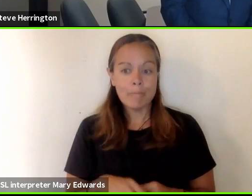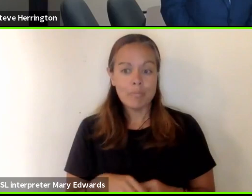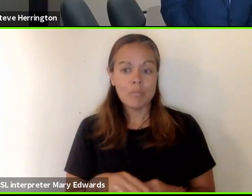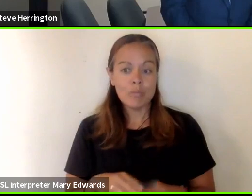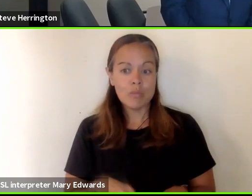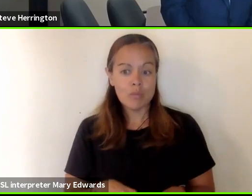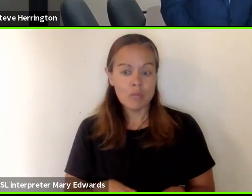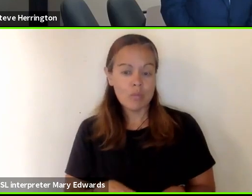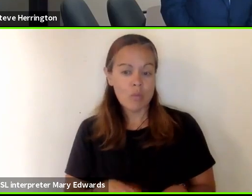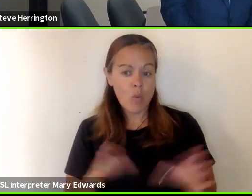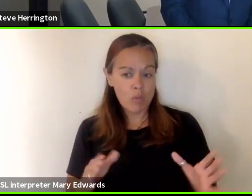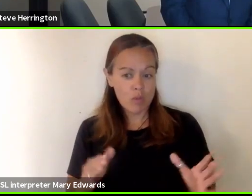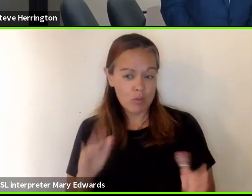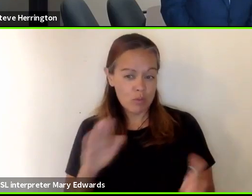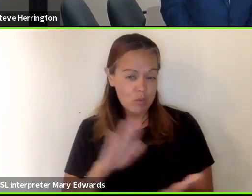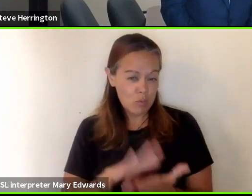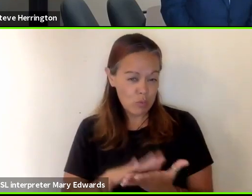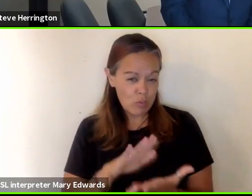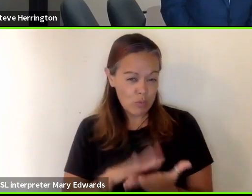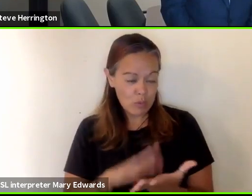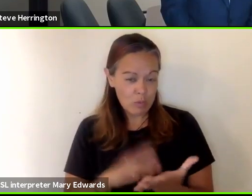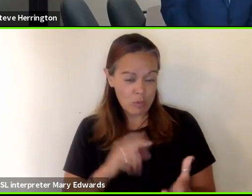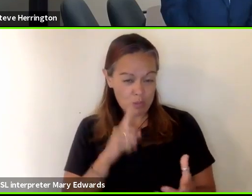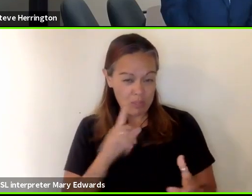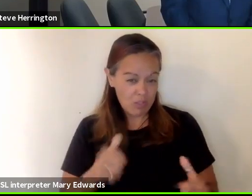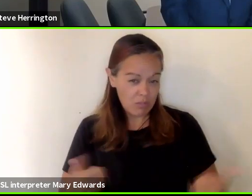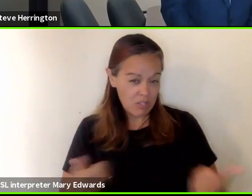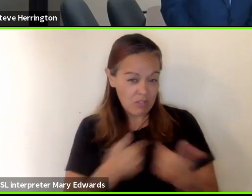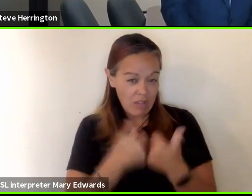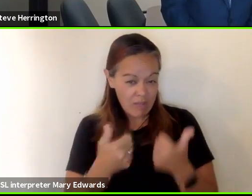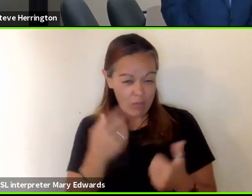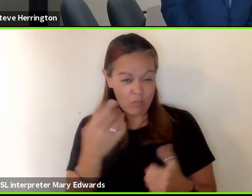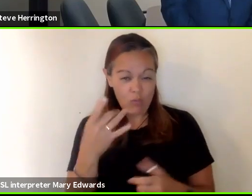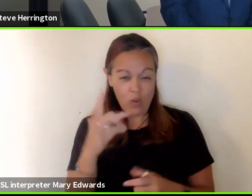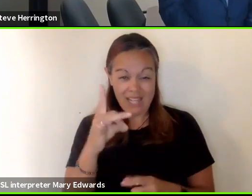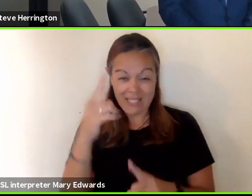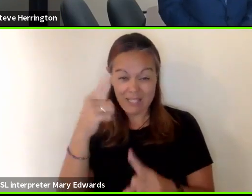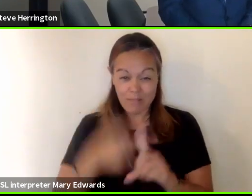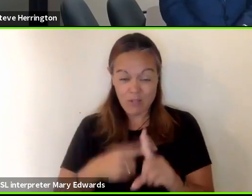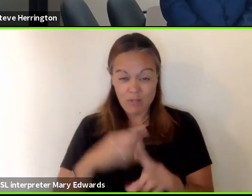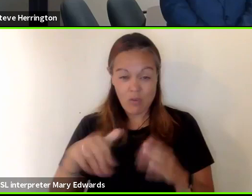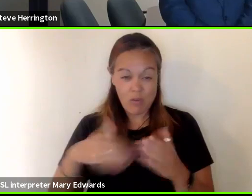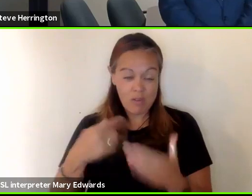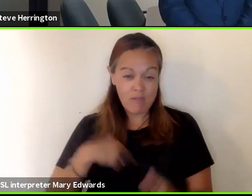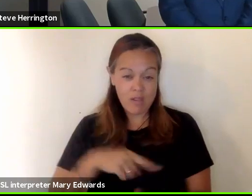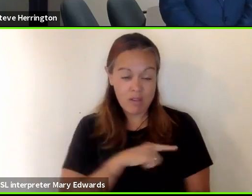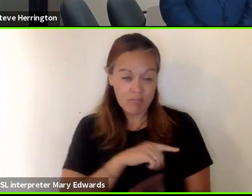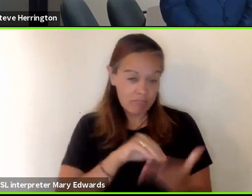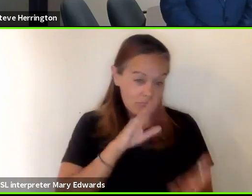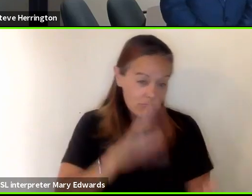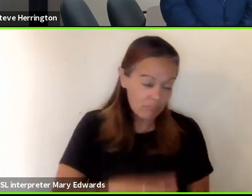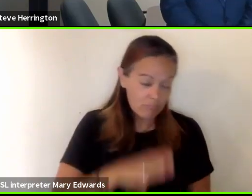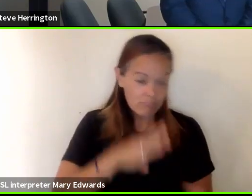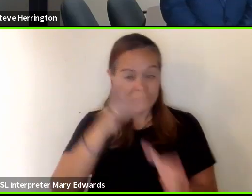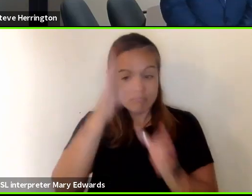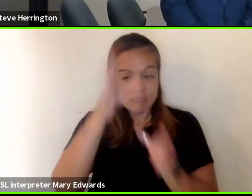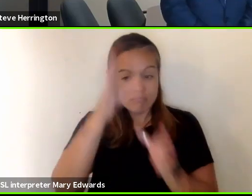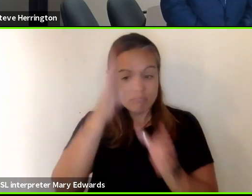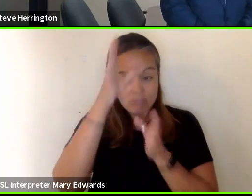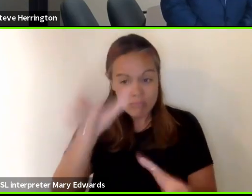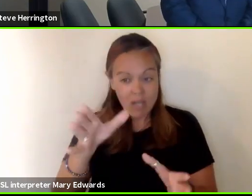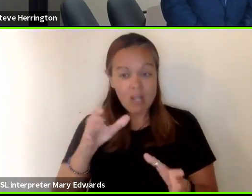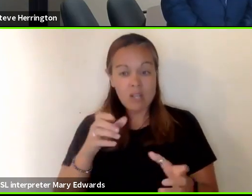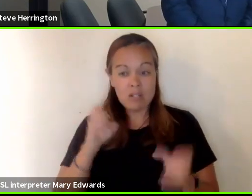of schools this indeed has been a challenge in 18 months for all of us students parents educators administrators